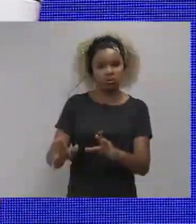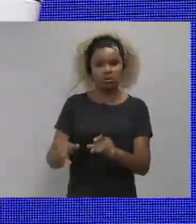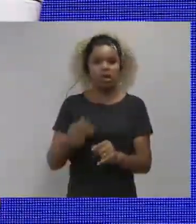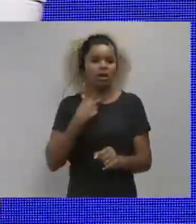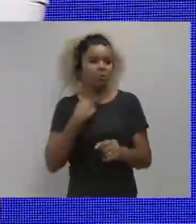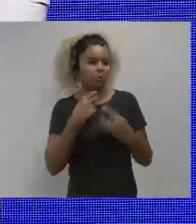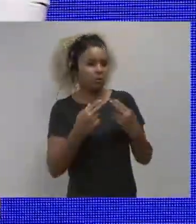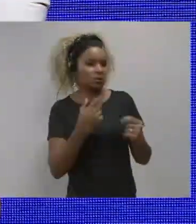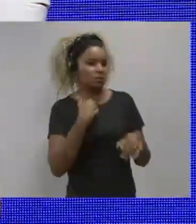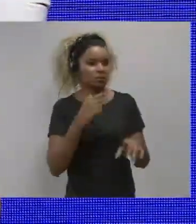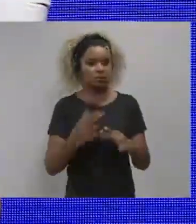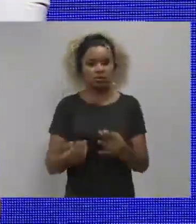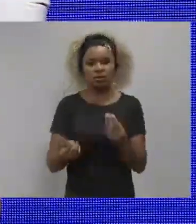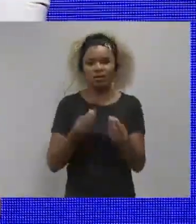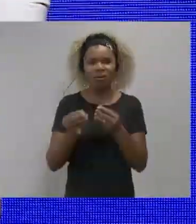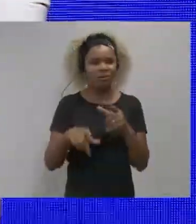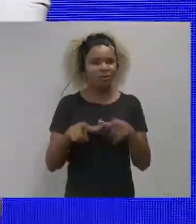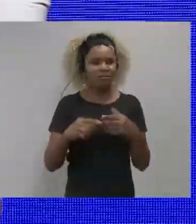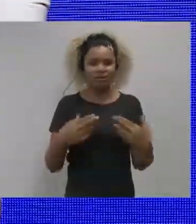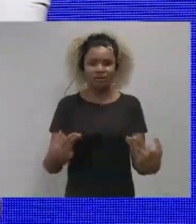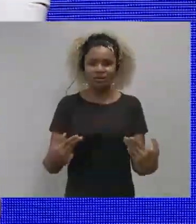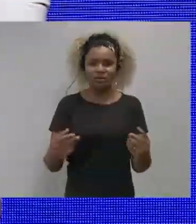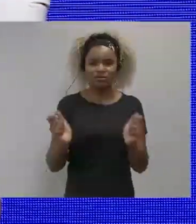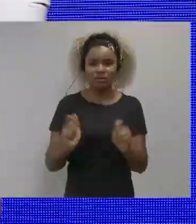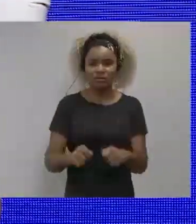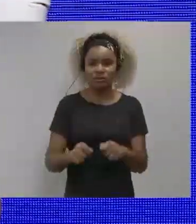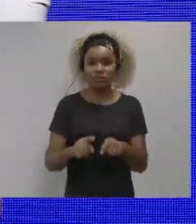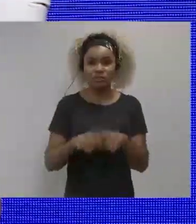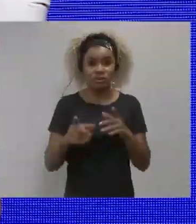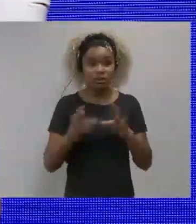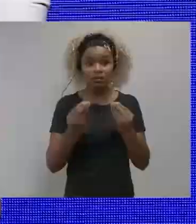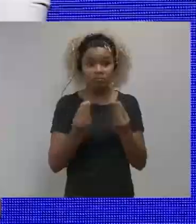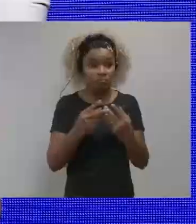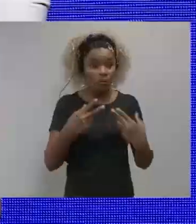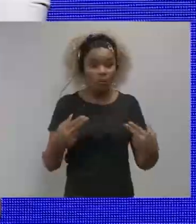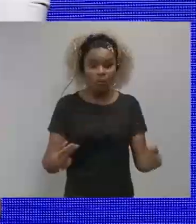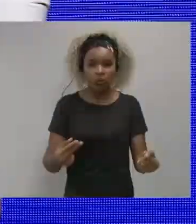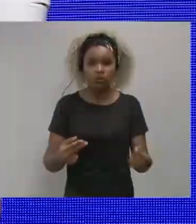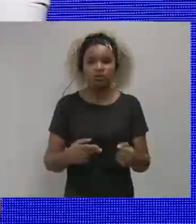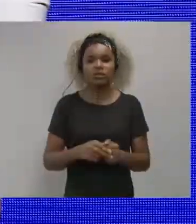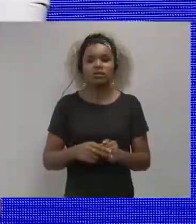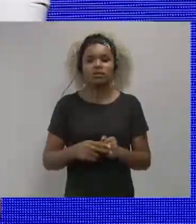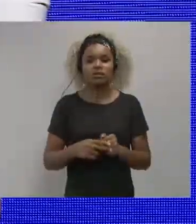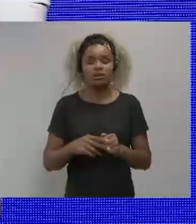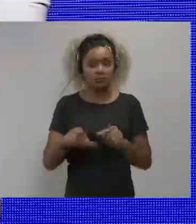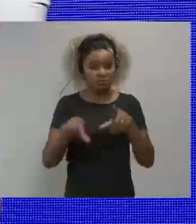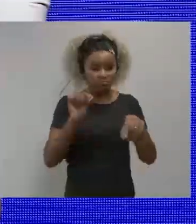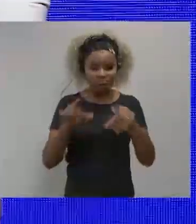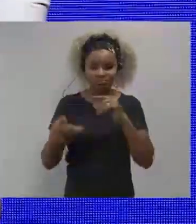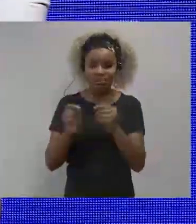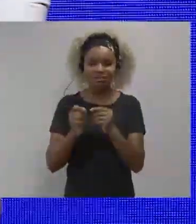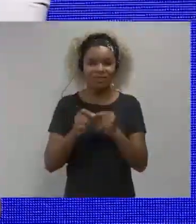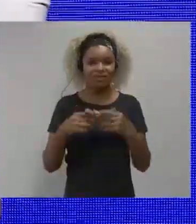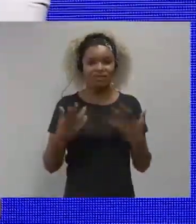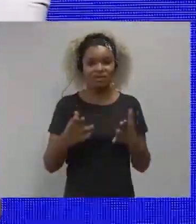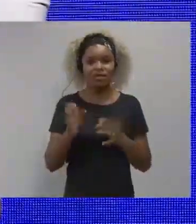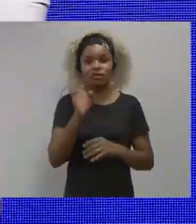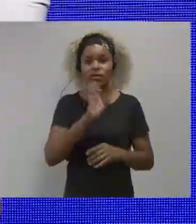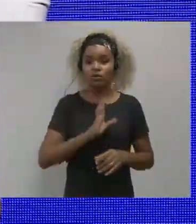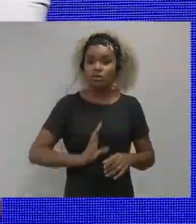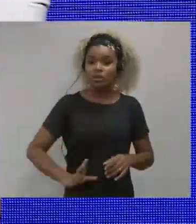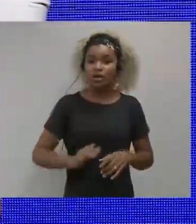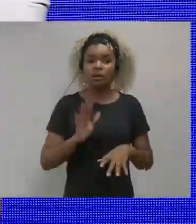will not allow it. Well, that's it. How do we work on these possibilities? If you have a world of possibilities